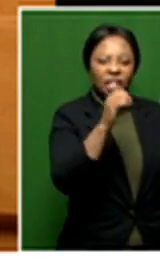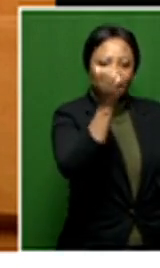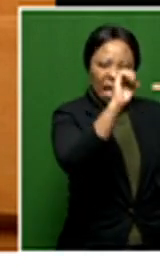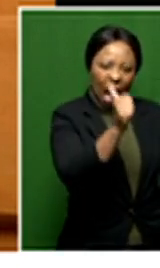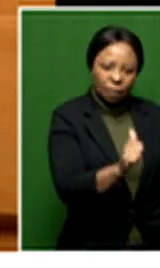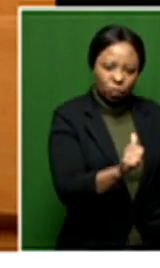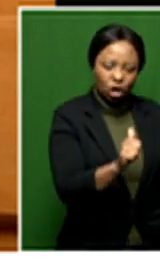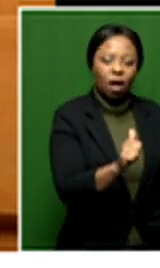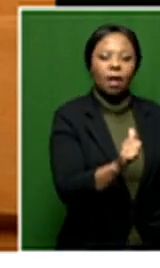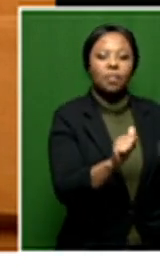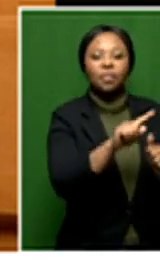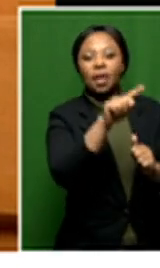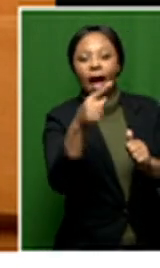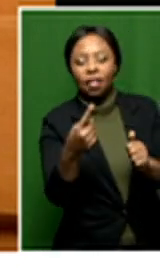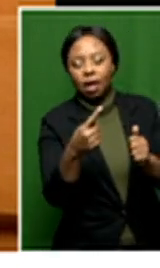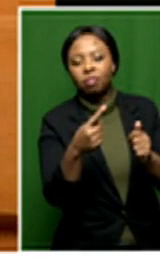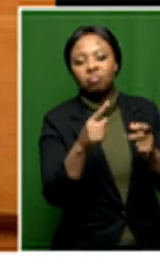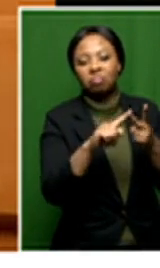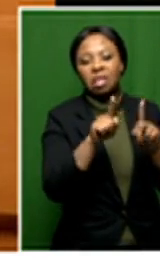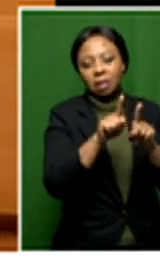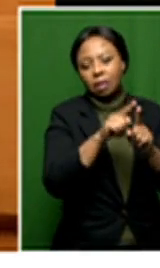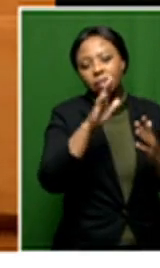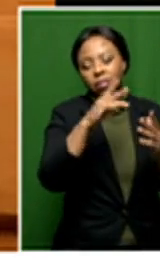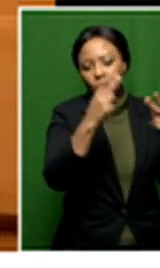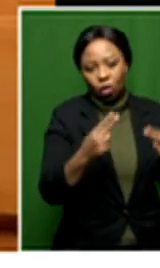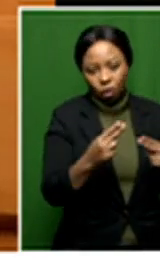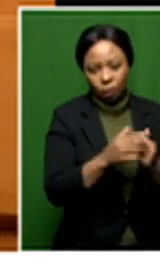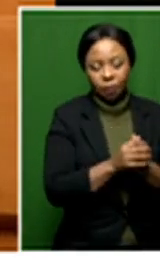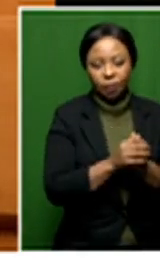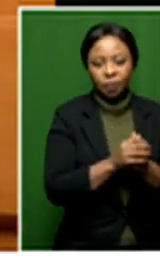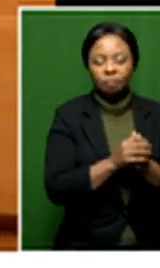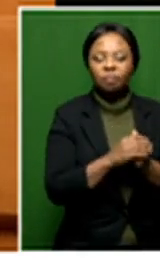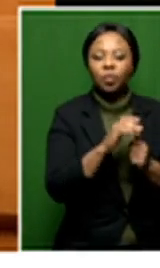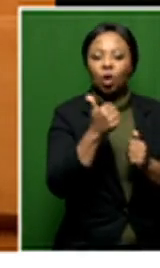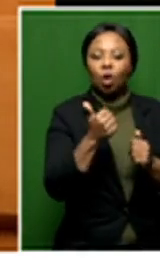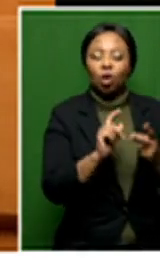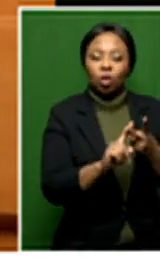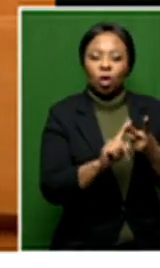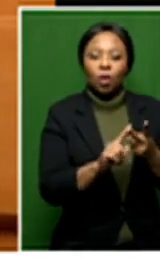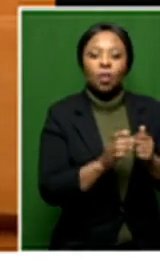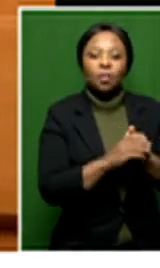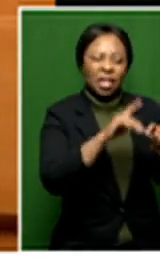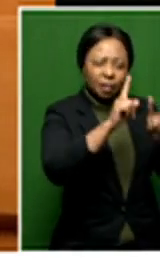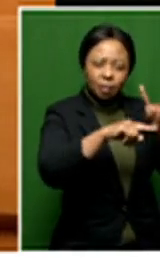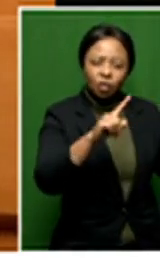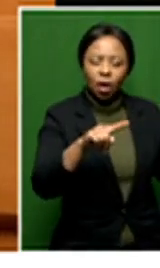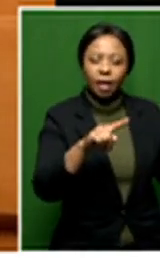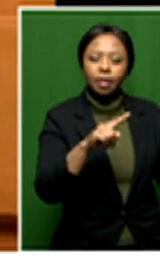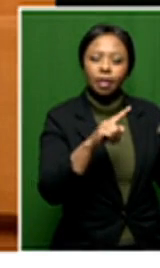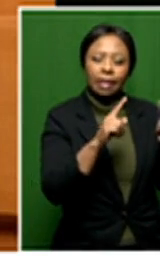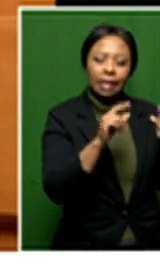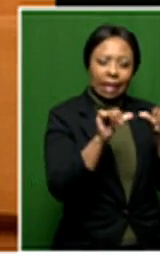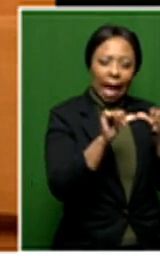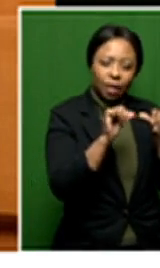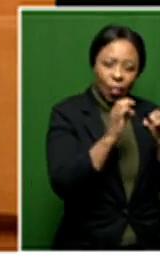elements extending from them as part of the same artwork. And they range from very small in